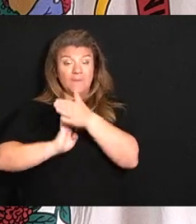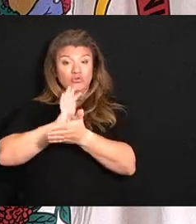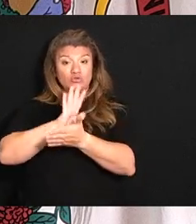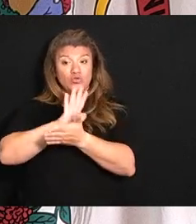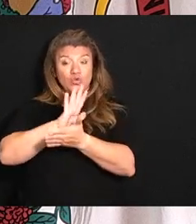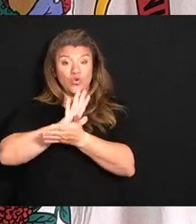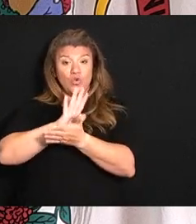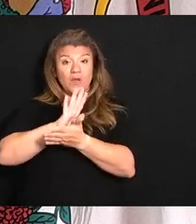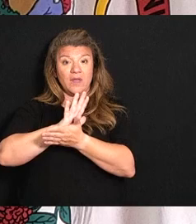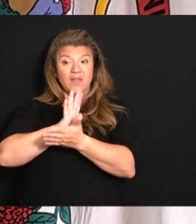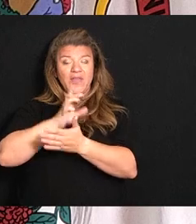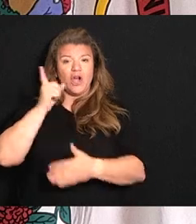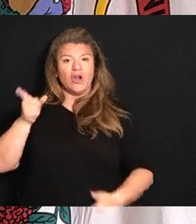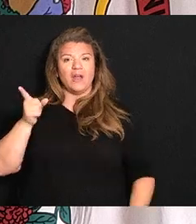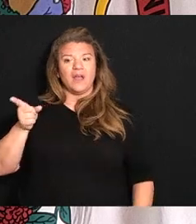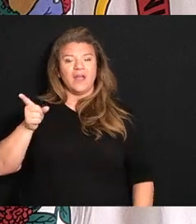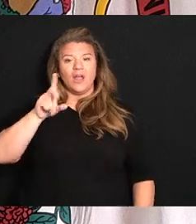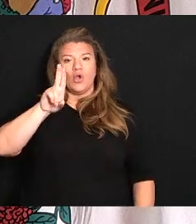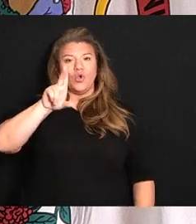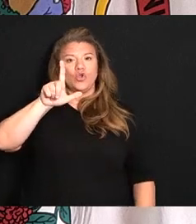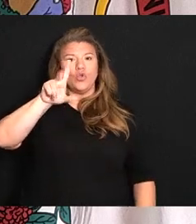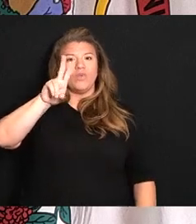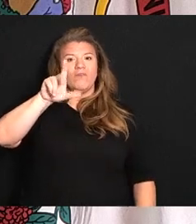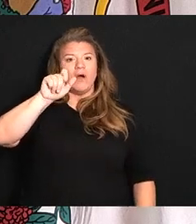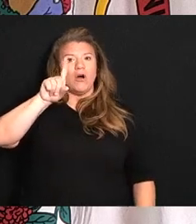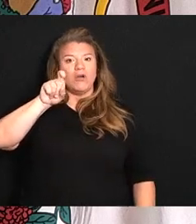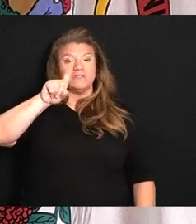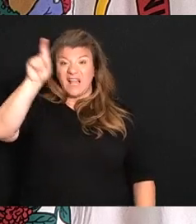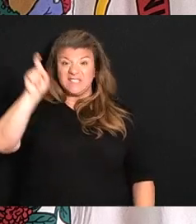Uvalde, Texas,